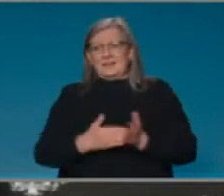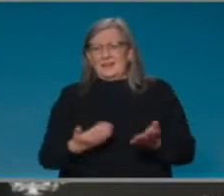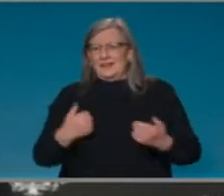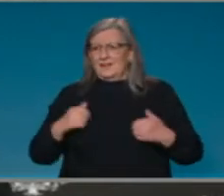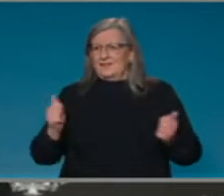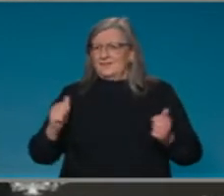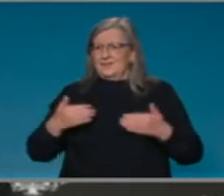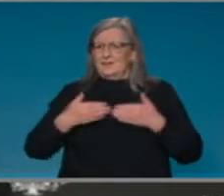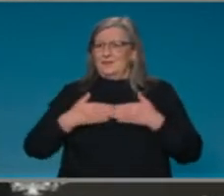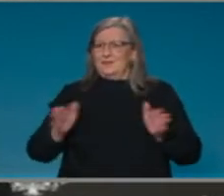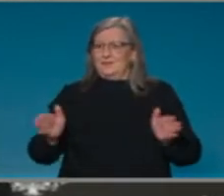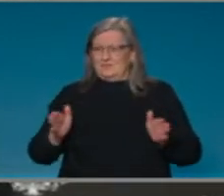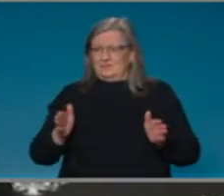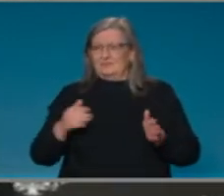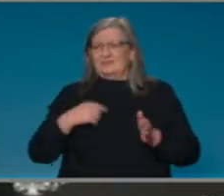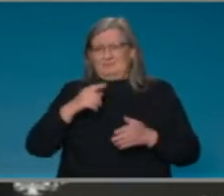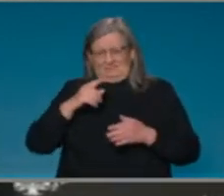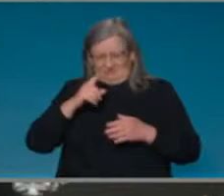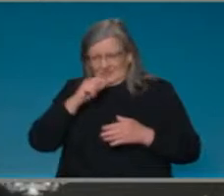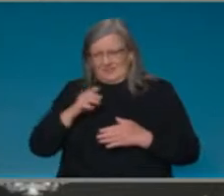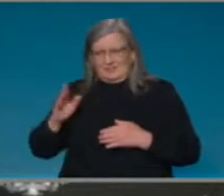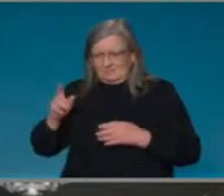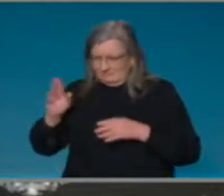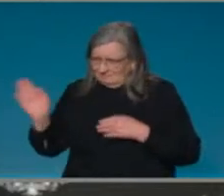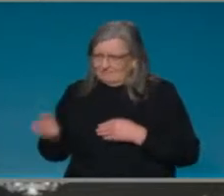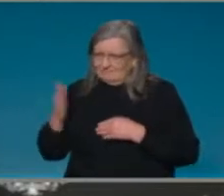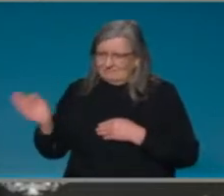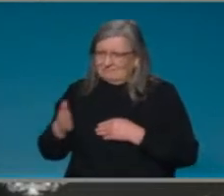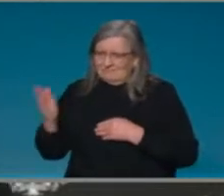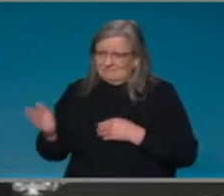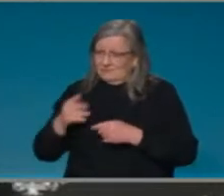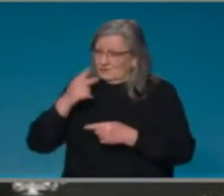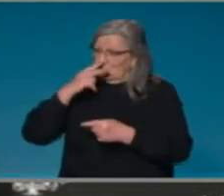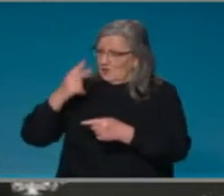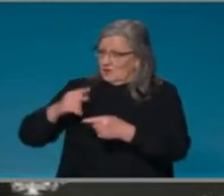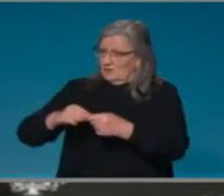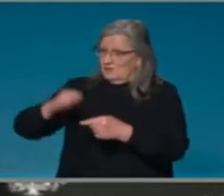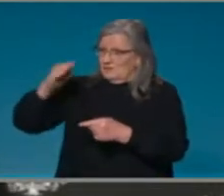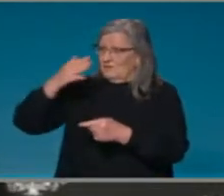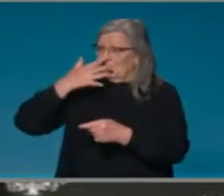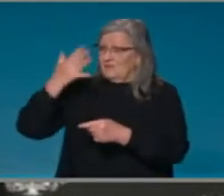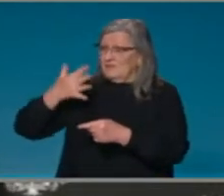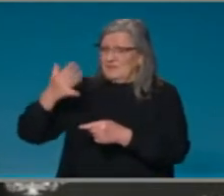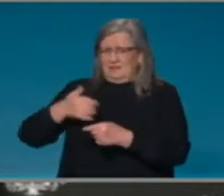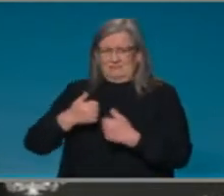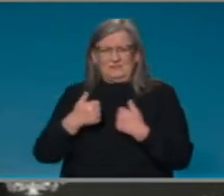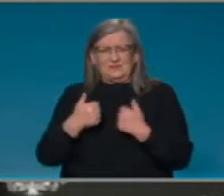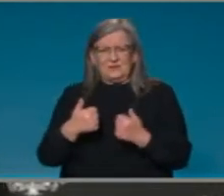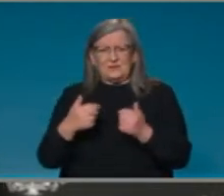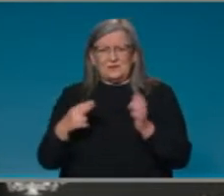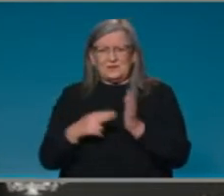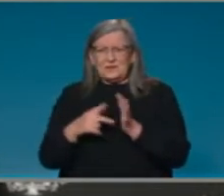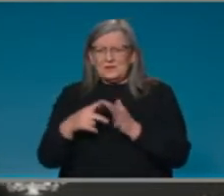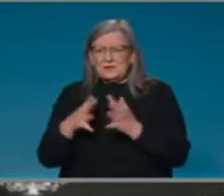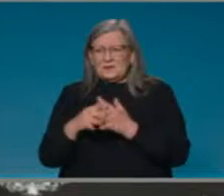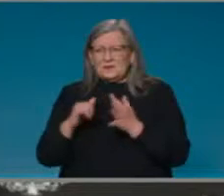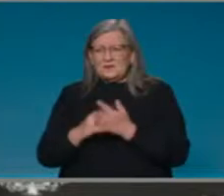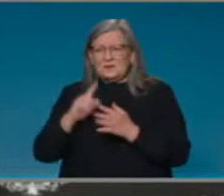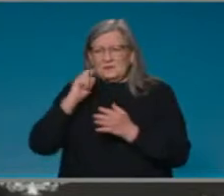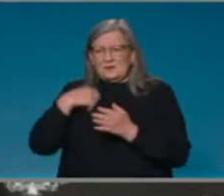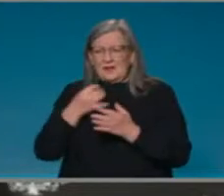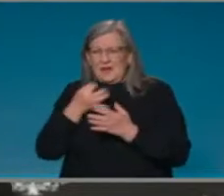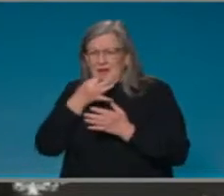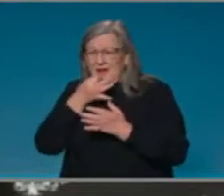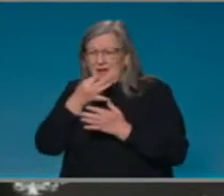15 year old age group. And I understand there's some very good news on that front. So on that, I'll turn to Professor Alison McMillan, the Chief